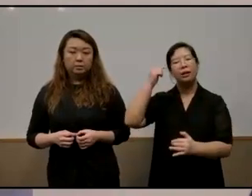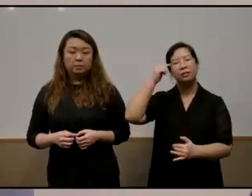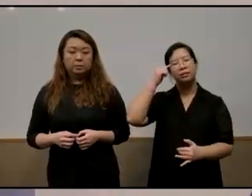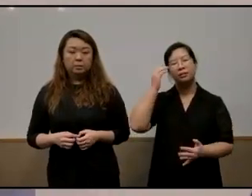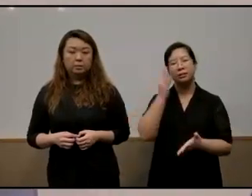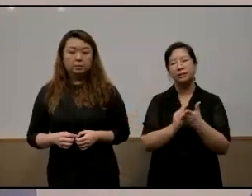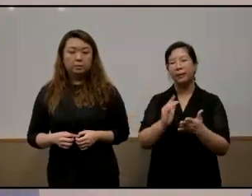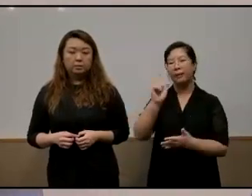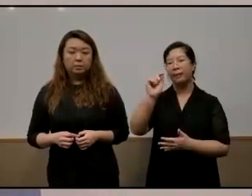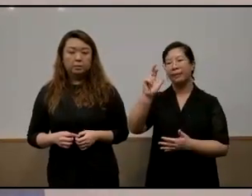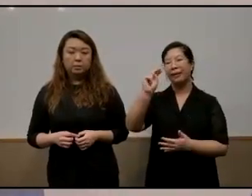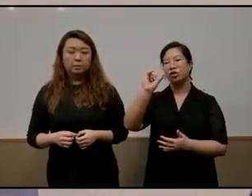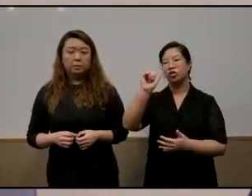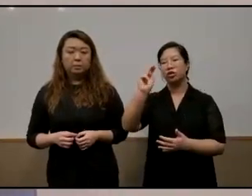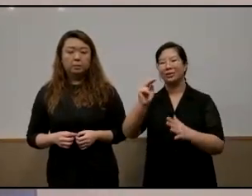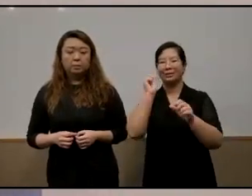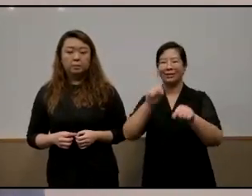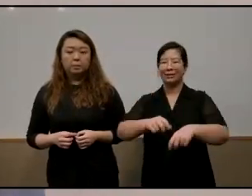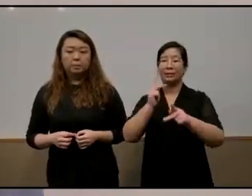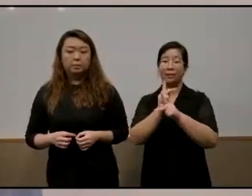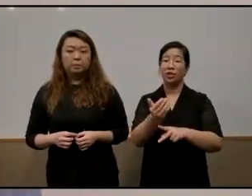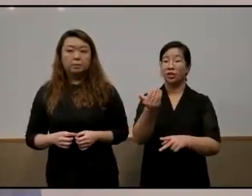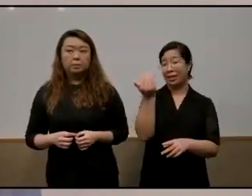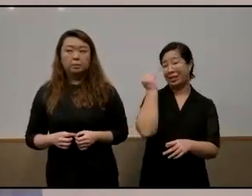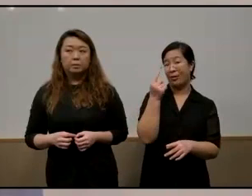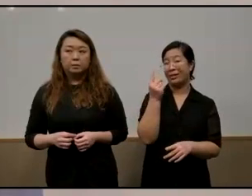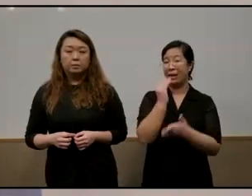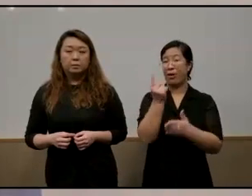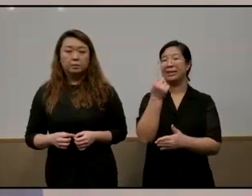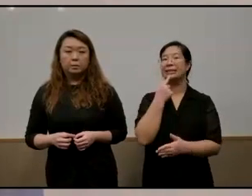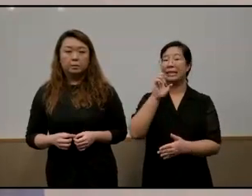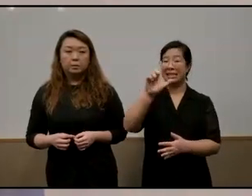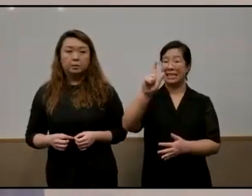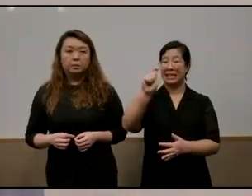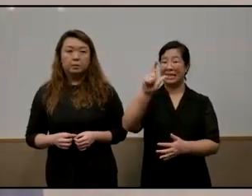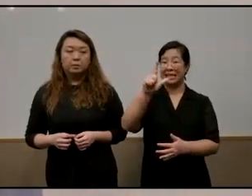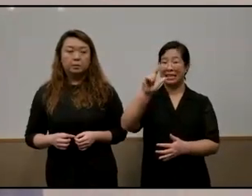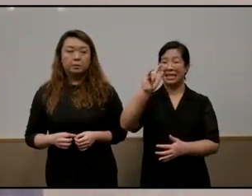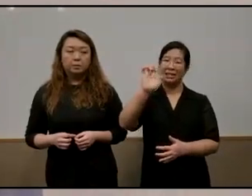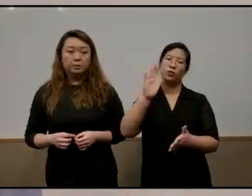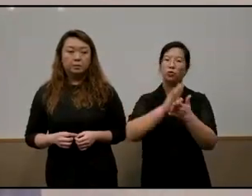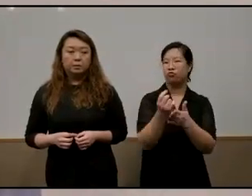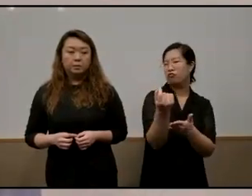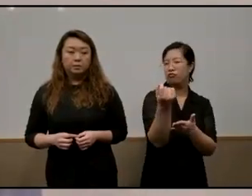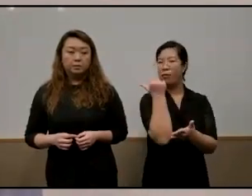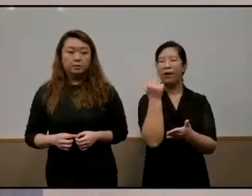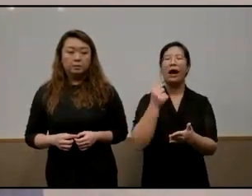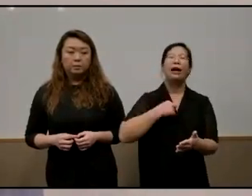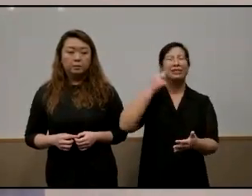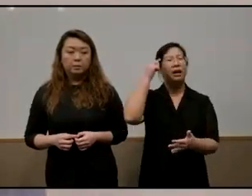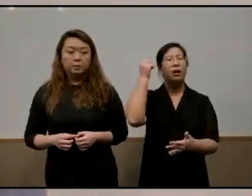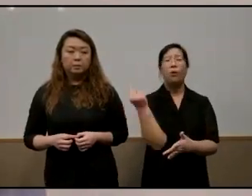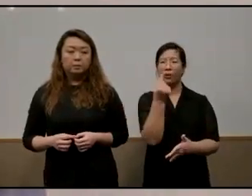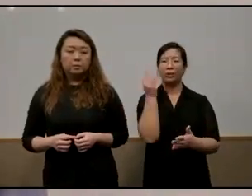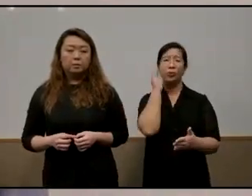just now you said let's eliminate elite schools i i think there will always be an elite and i